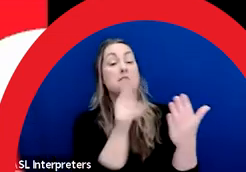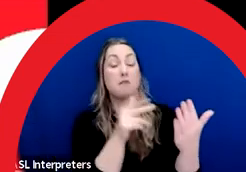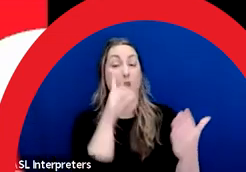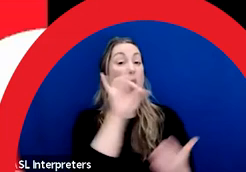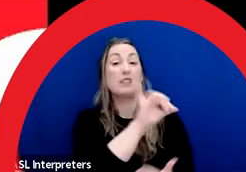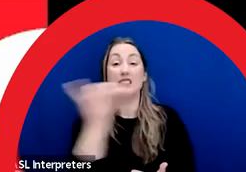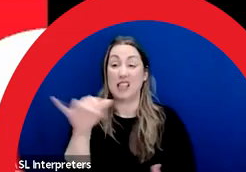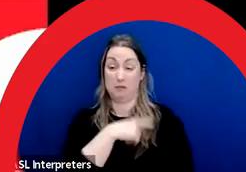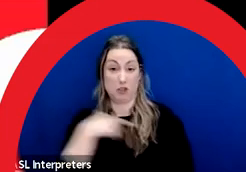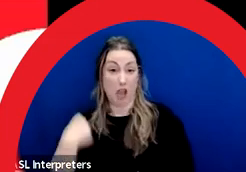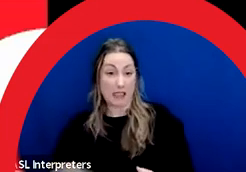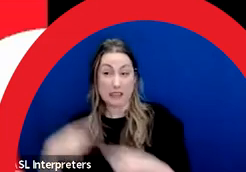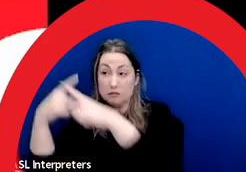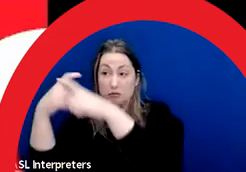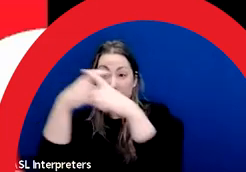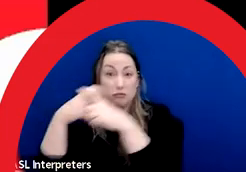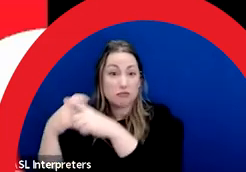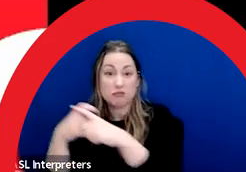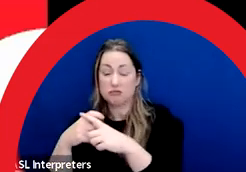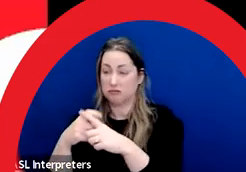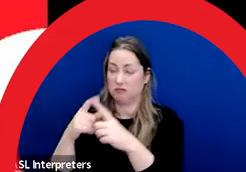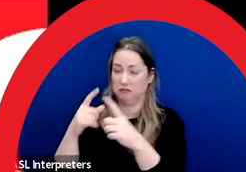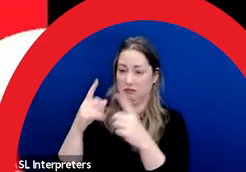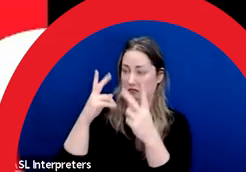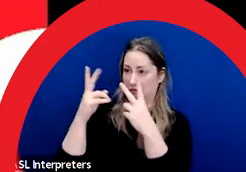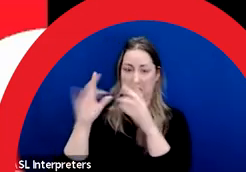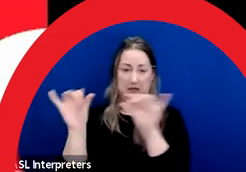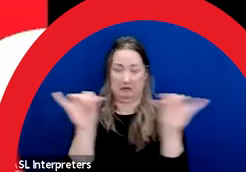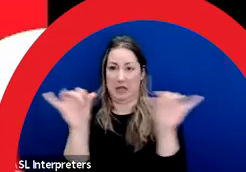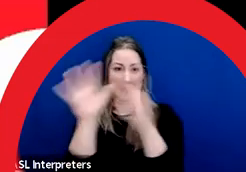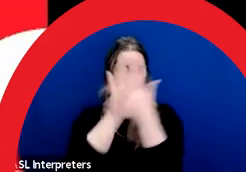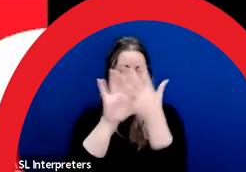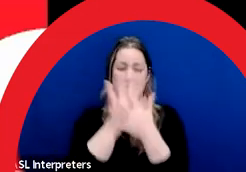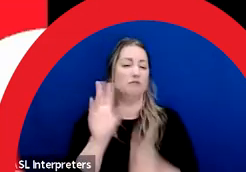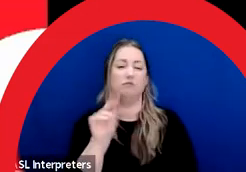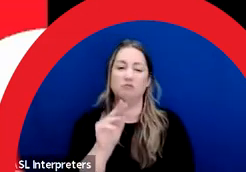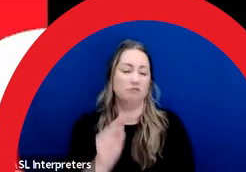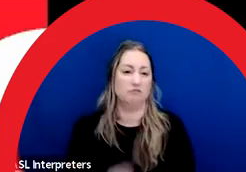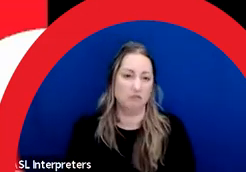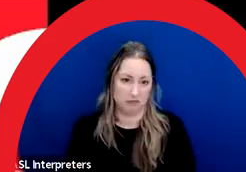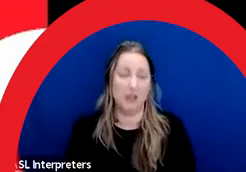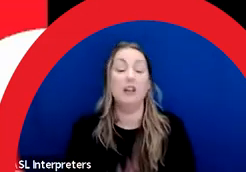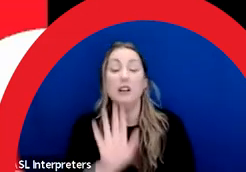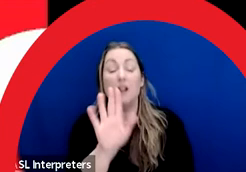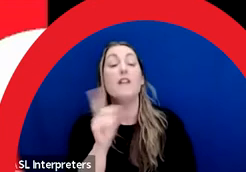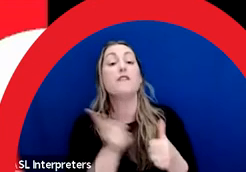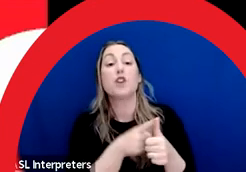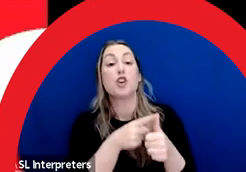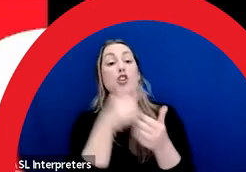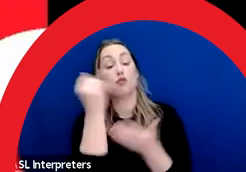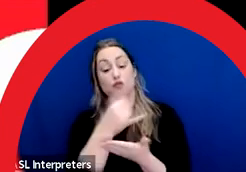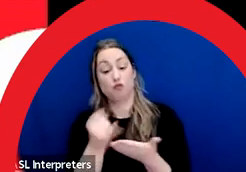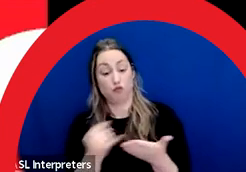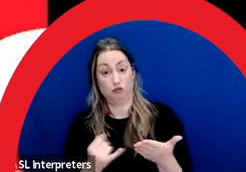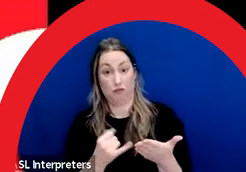We will be happy to work with the artists and all imagery will be subject to review by the city of Calgary for safety